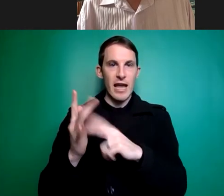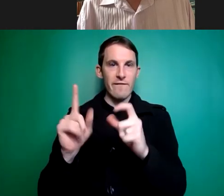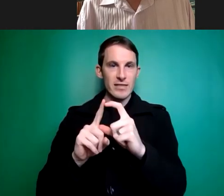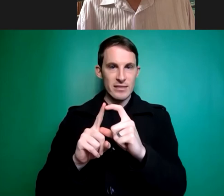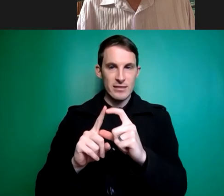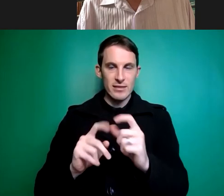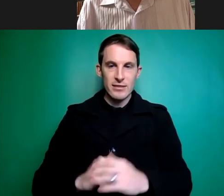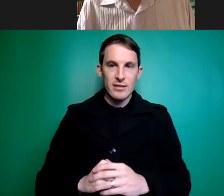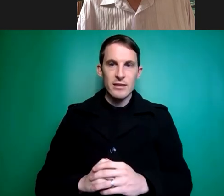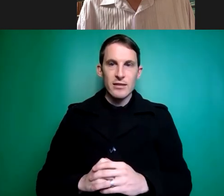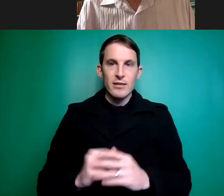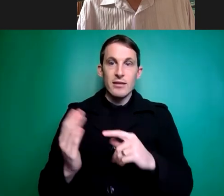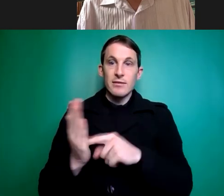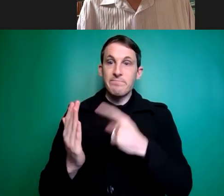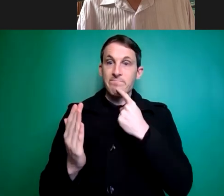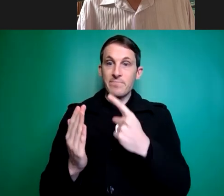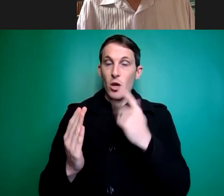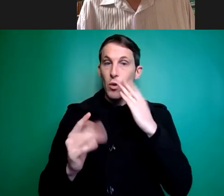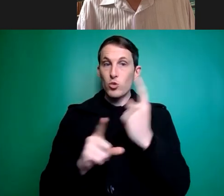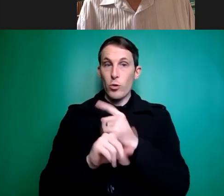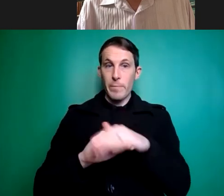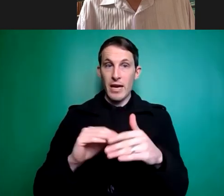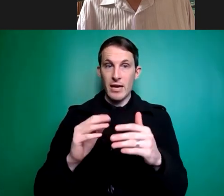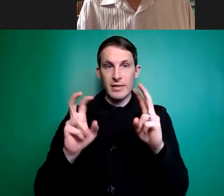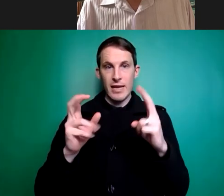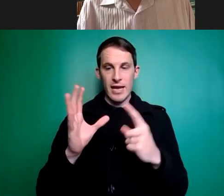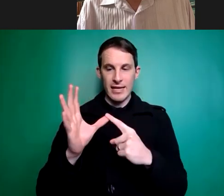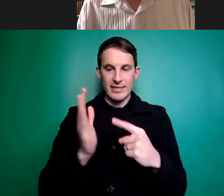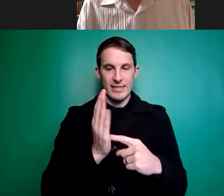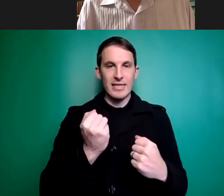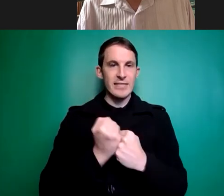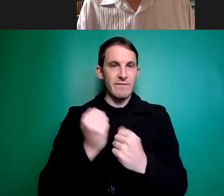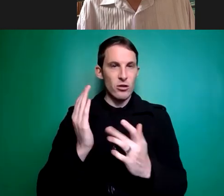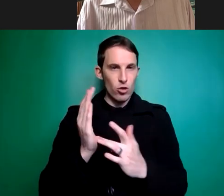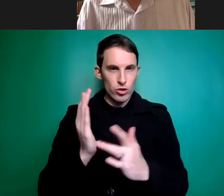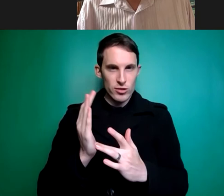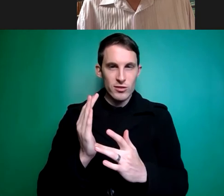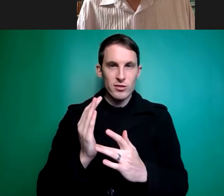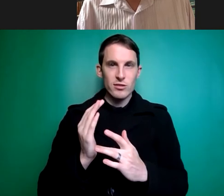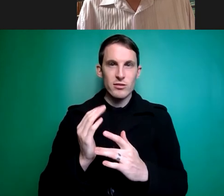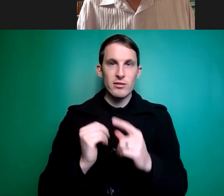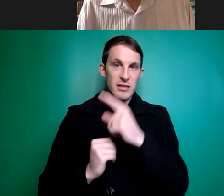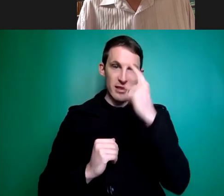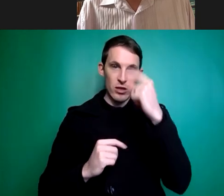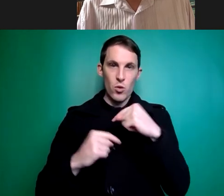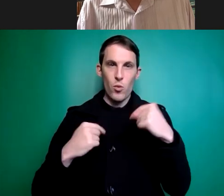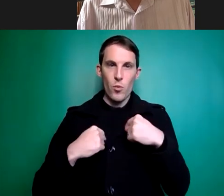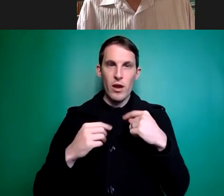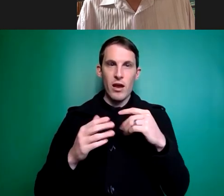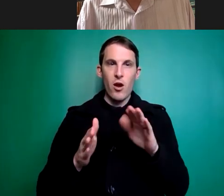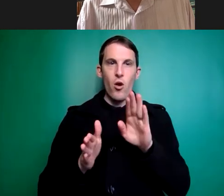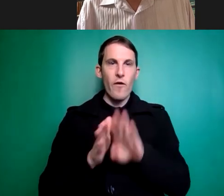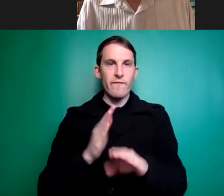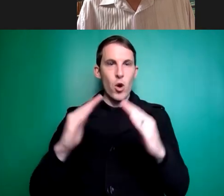he's just say when we're talking about assistive technology um he thinks we're excluding home modifications